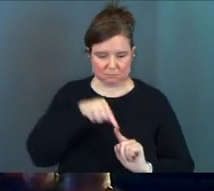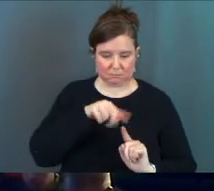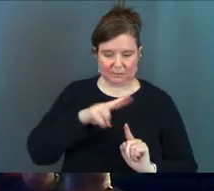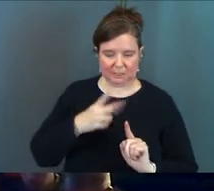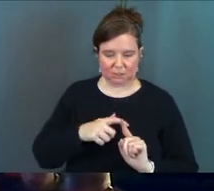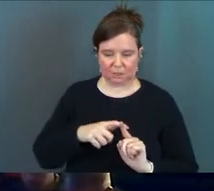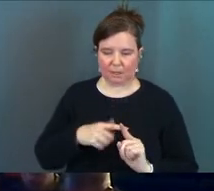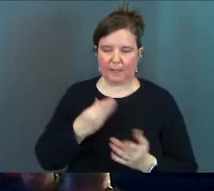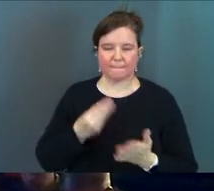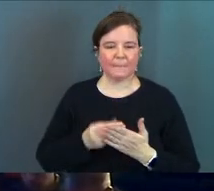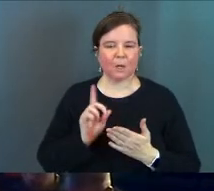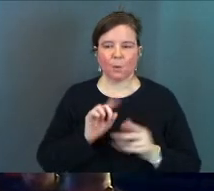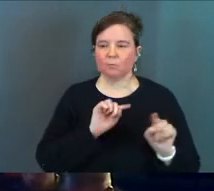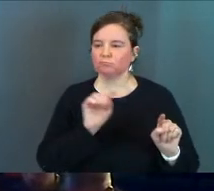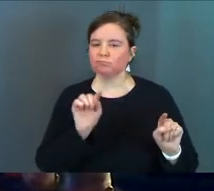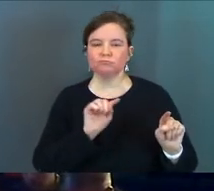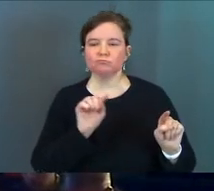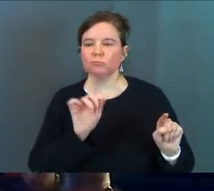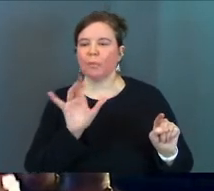where's the money